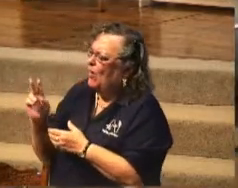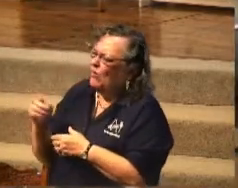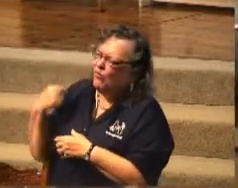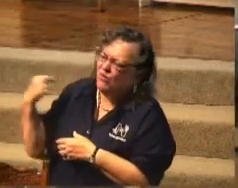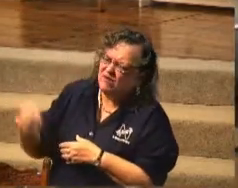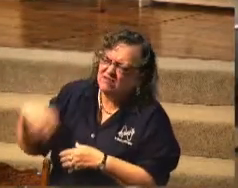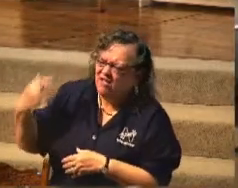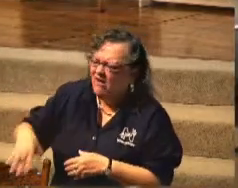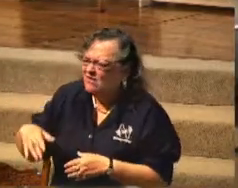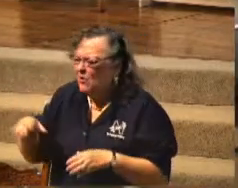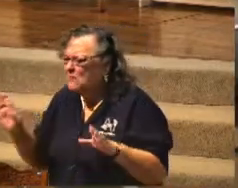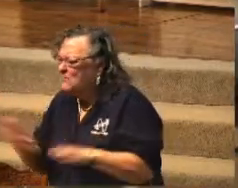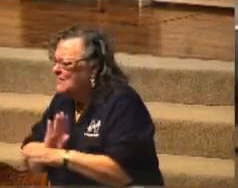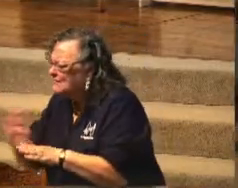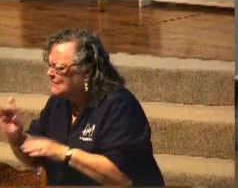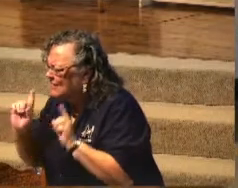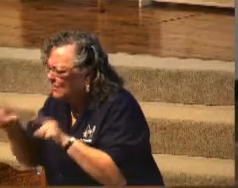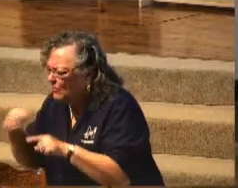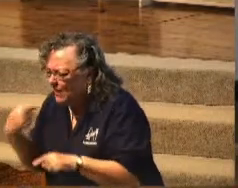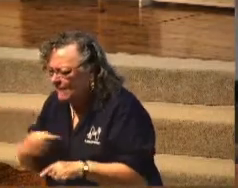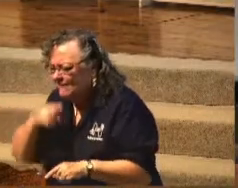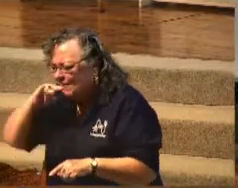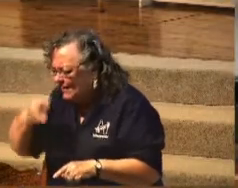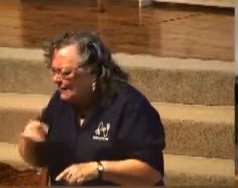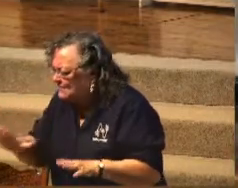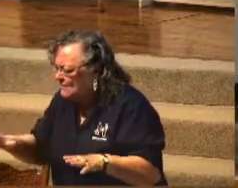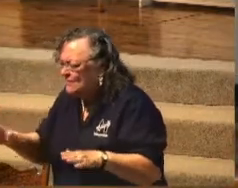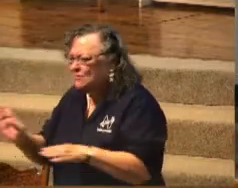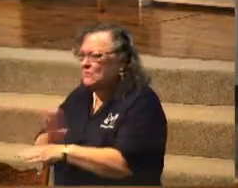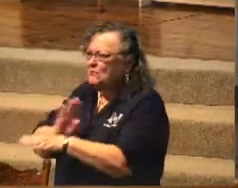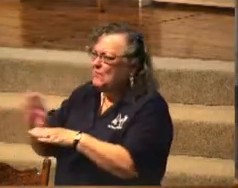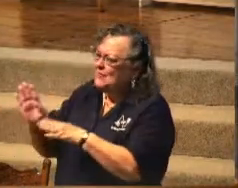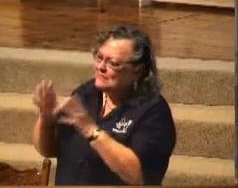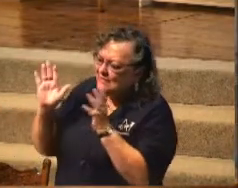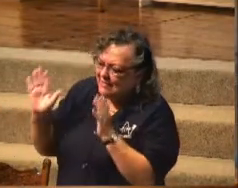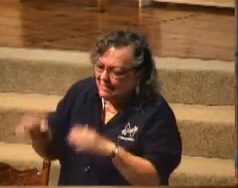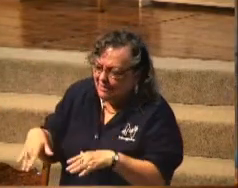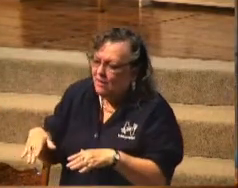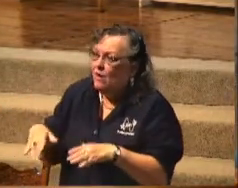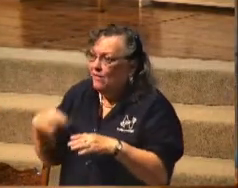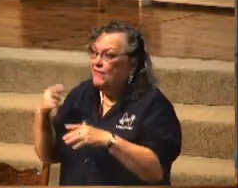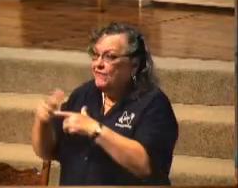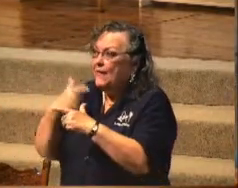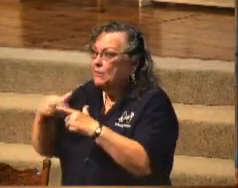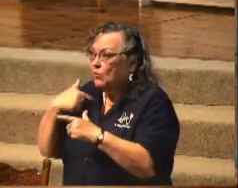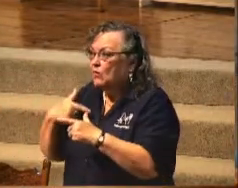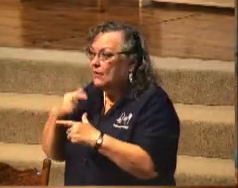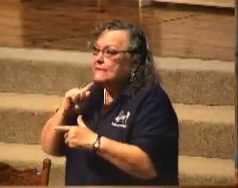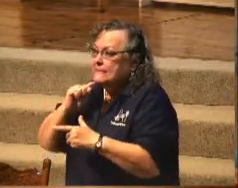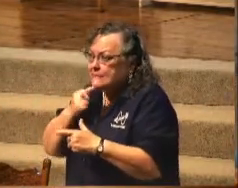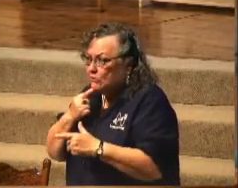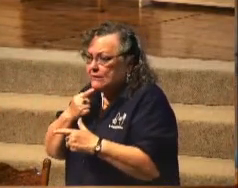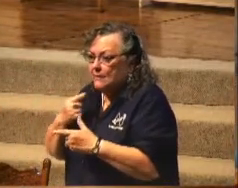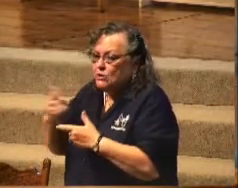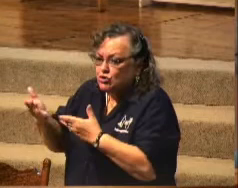going and doing. When we've got kids, when we've got kids, that's when we're going to get serious about serving God.